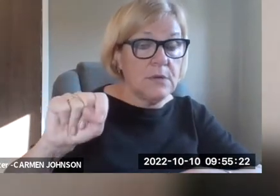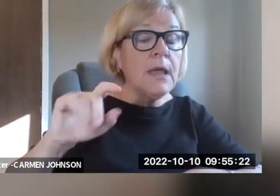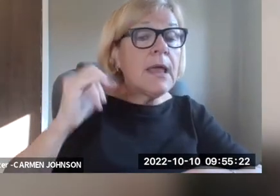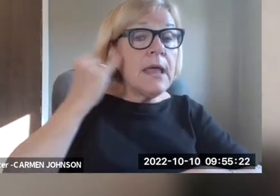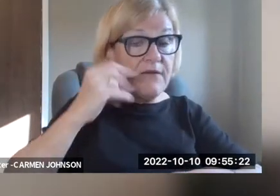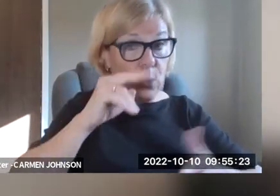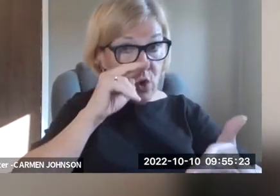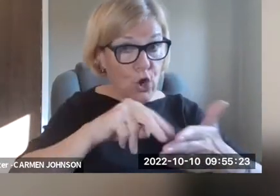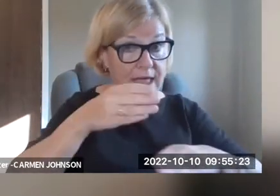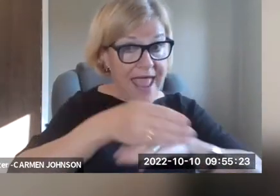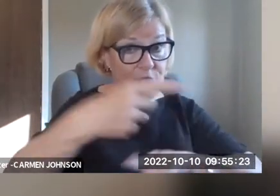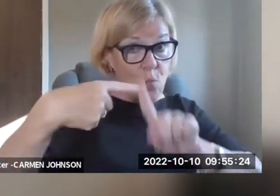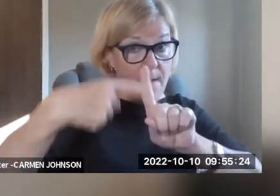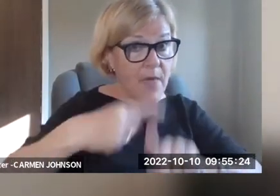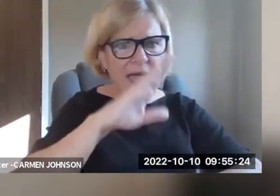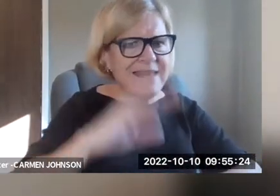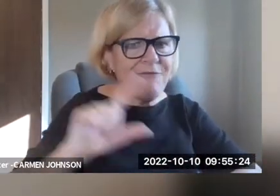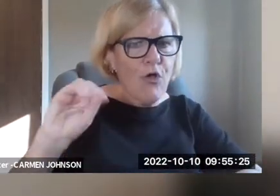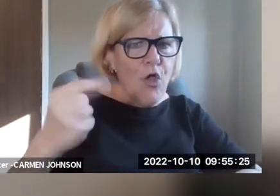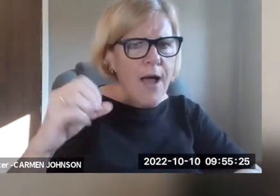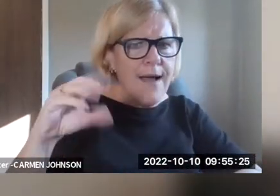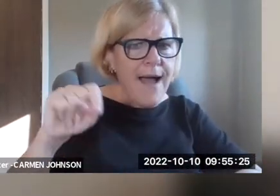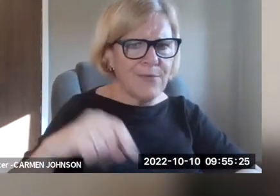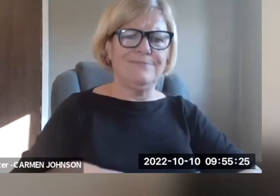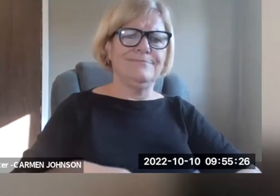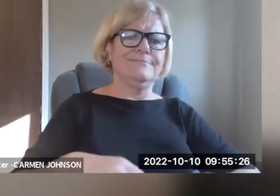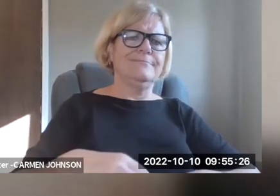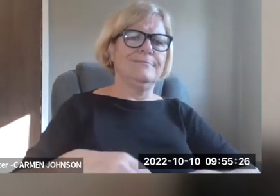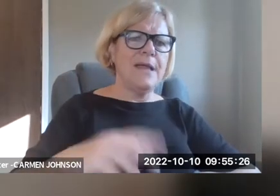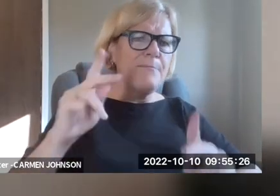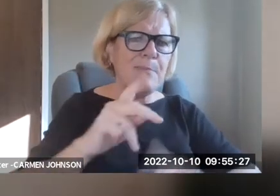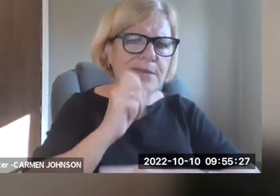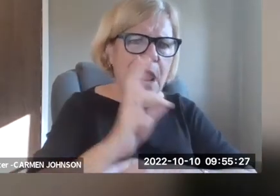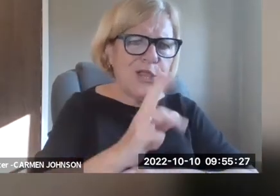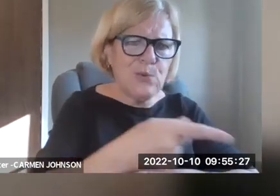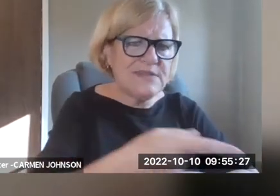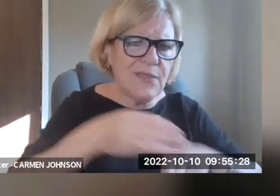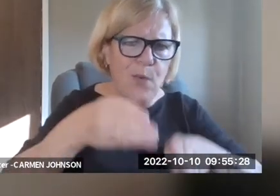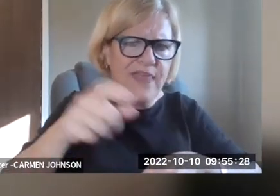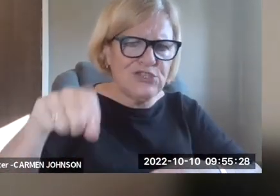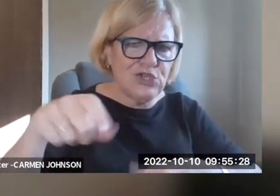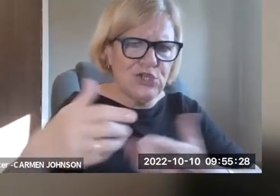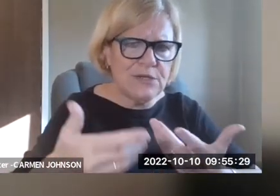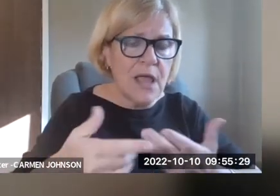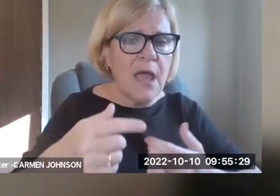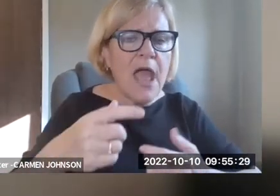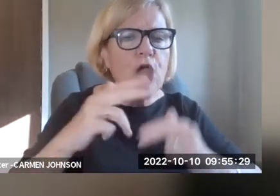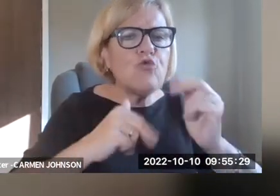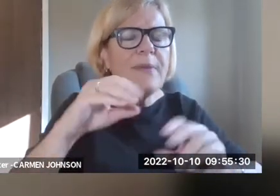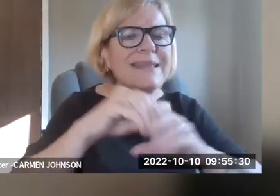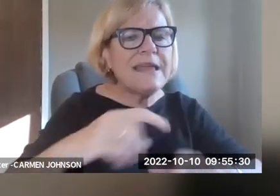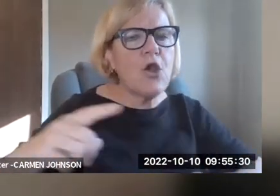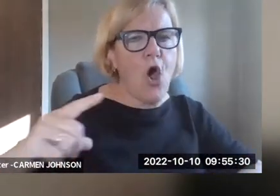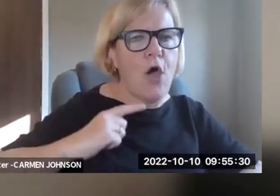interpretation laptops, which people use that says they have to be logged out. And if you look after a month and they've never been